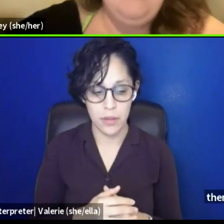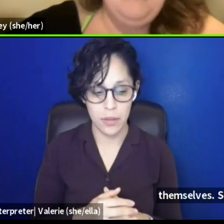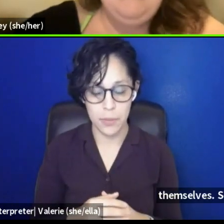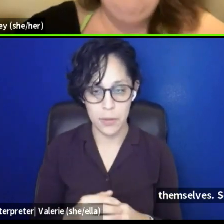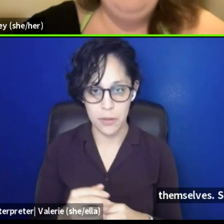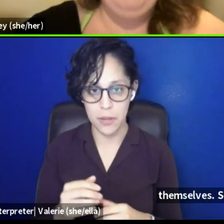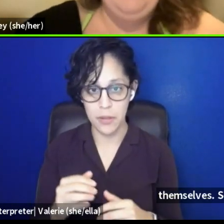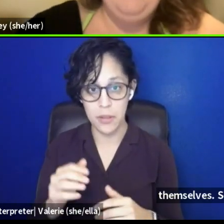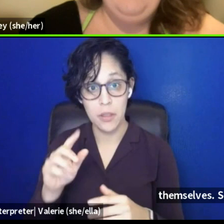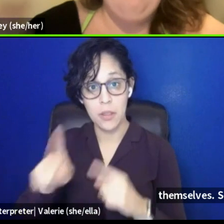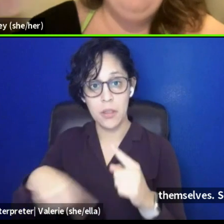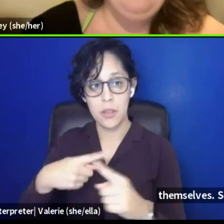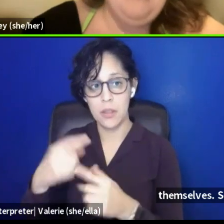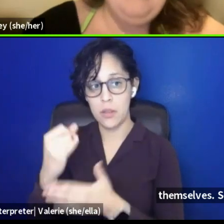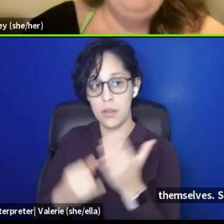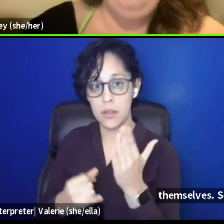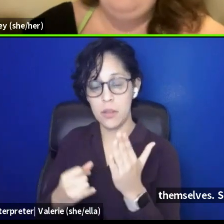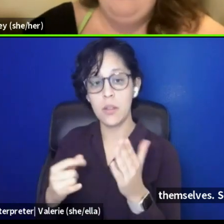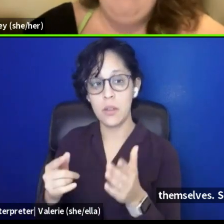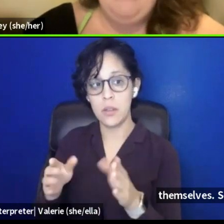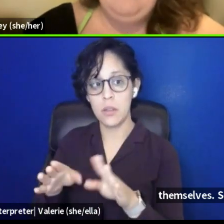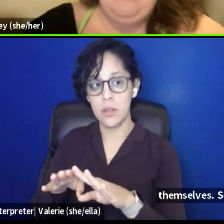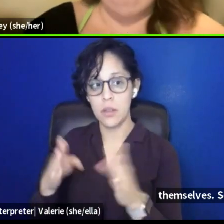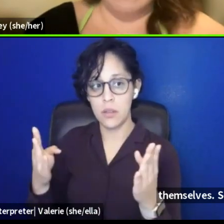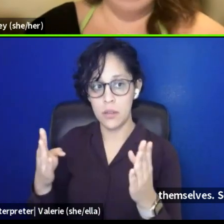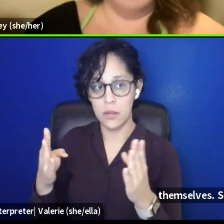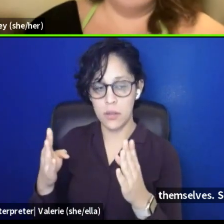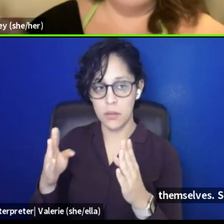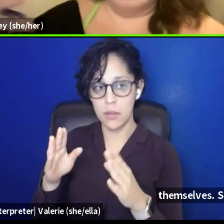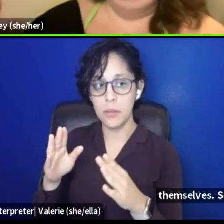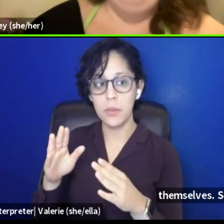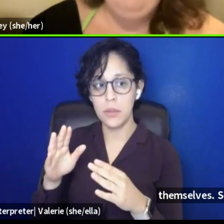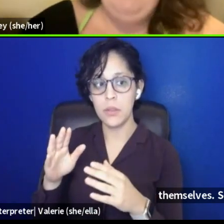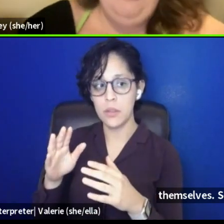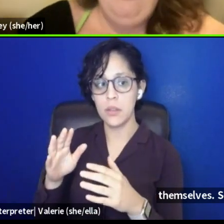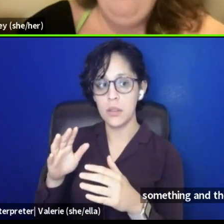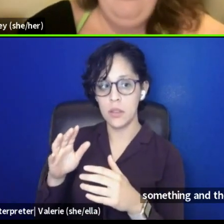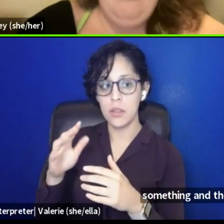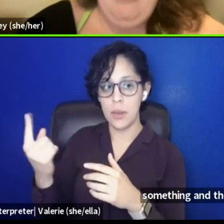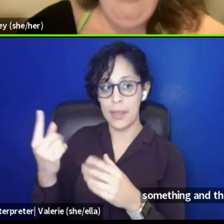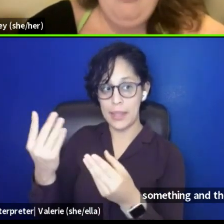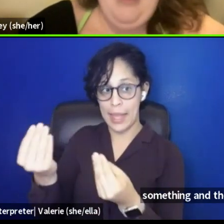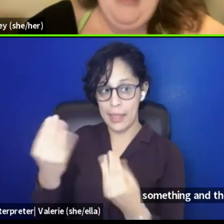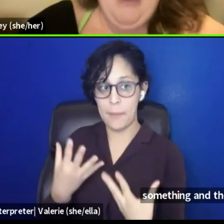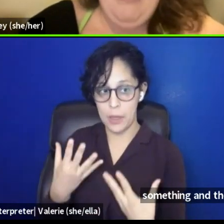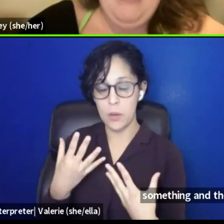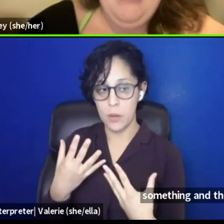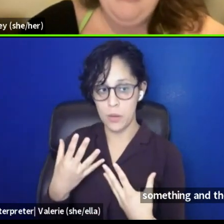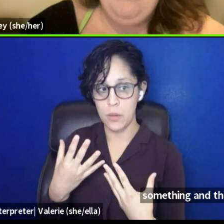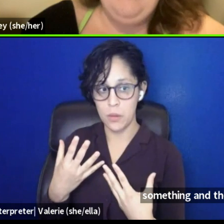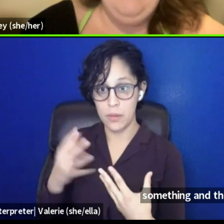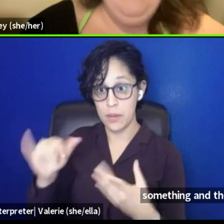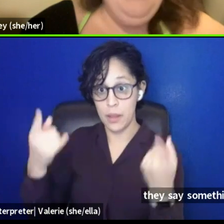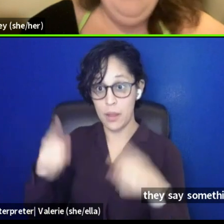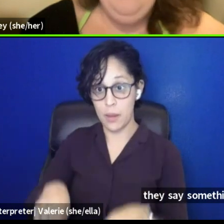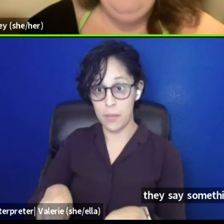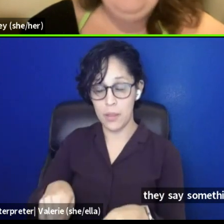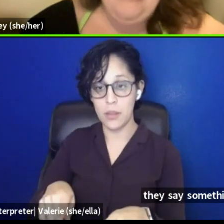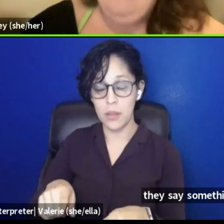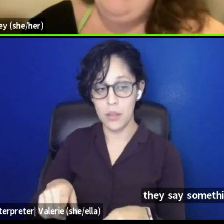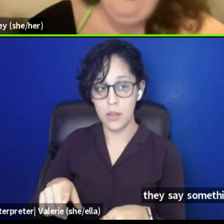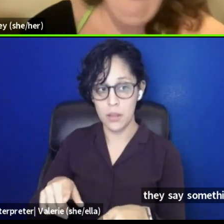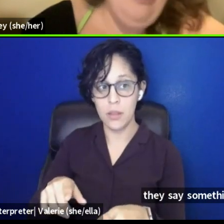for something and they say something particular, like when they say something that impacted them, just letting me know that that happened. So I can